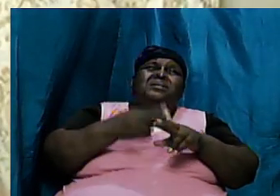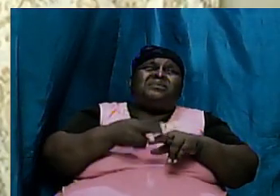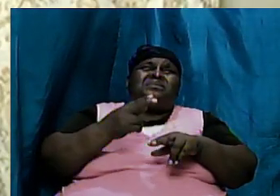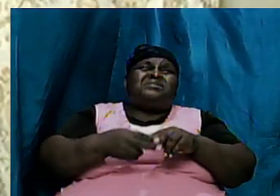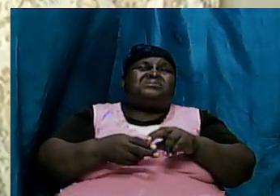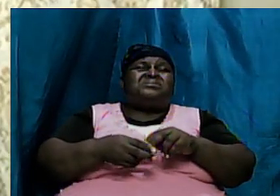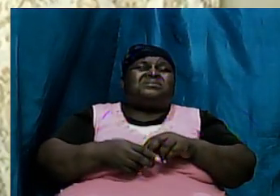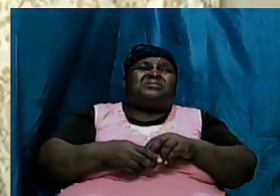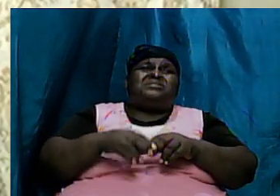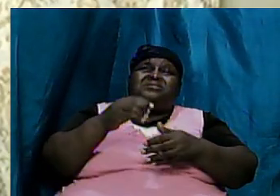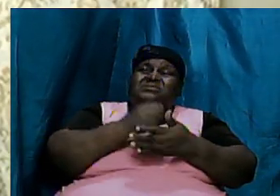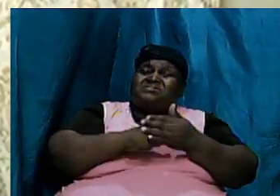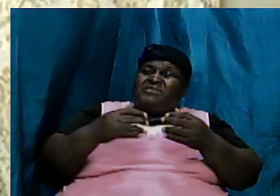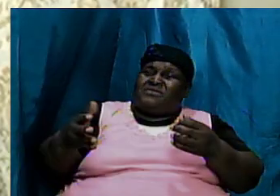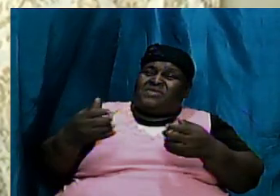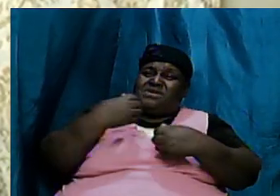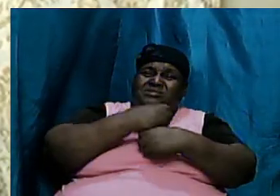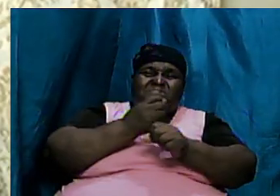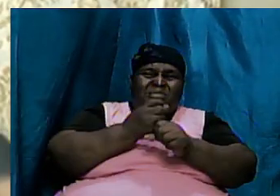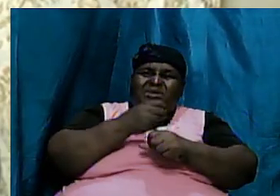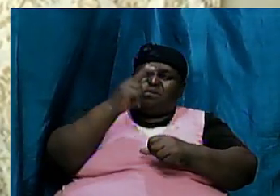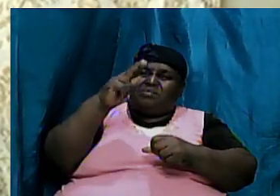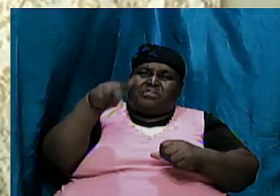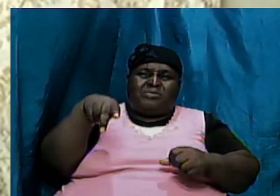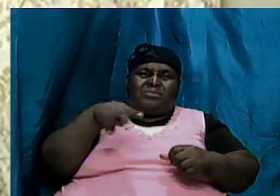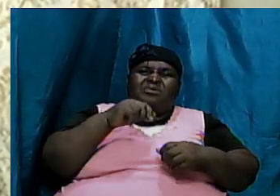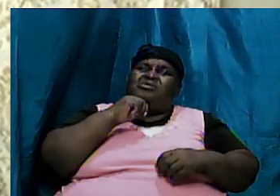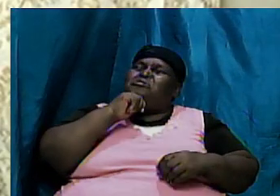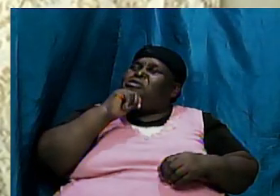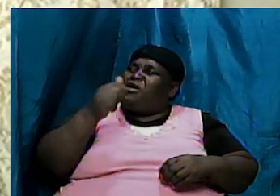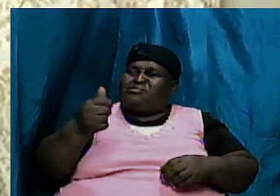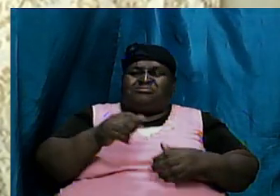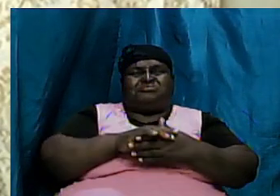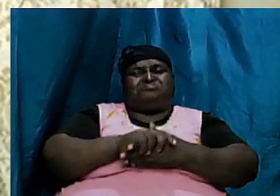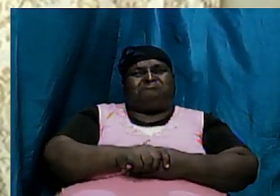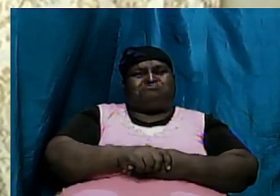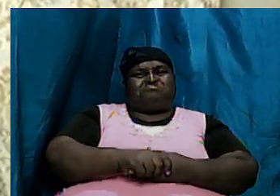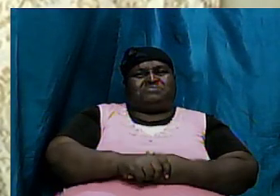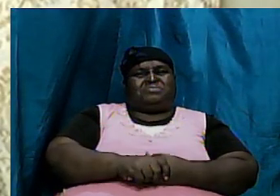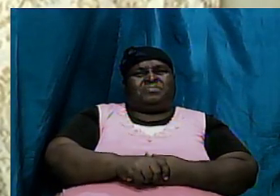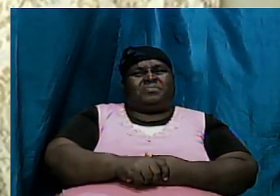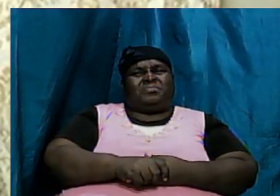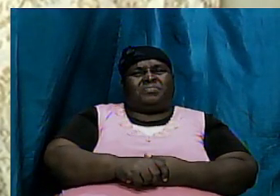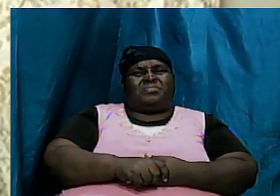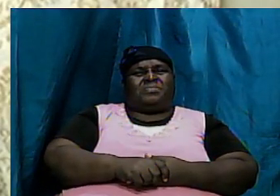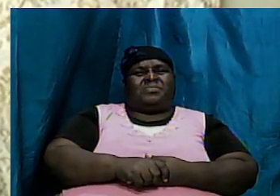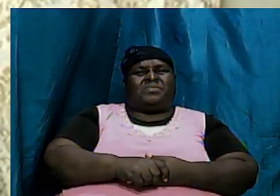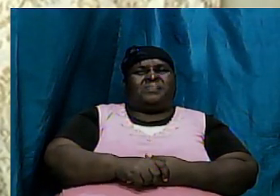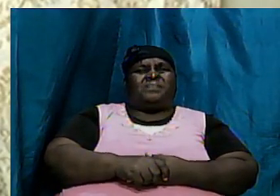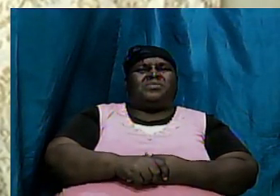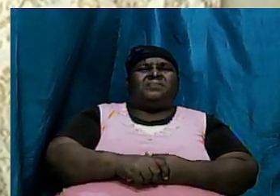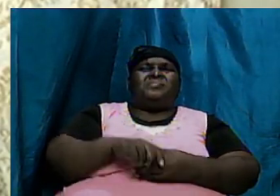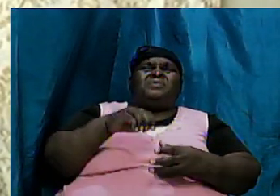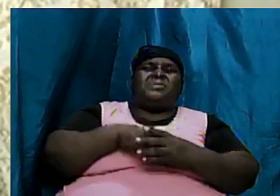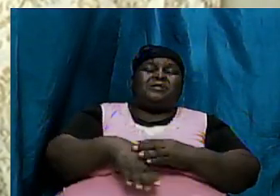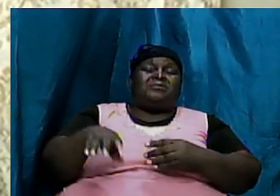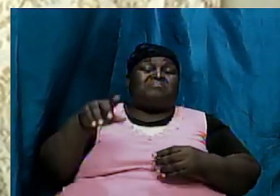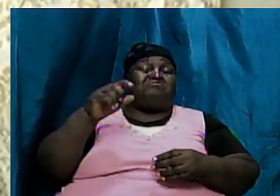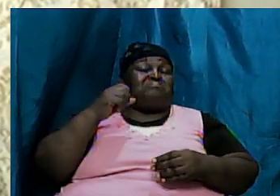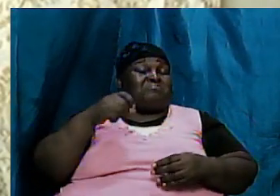absolutely not because notice in his discourse